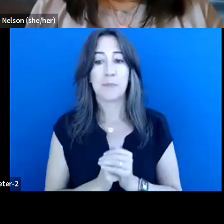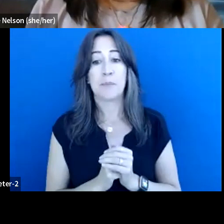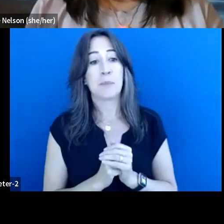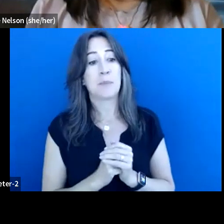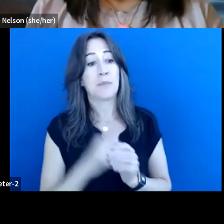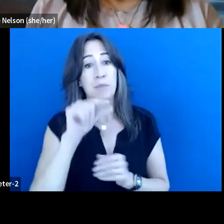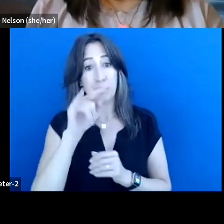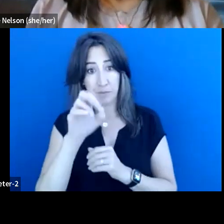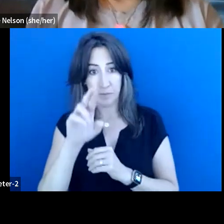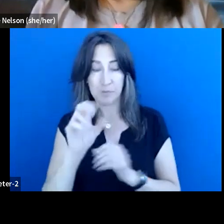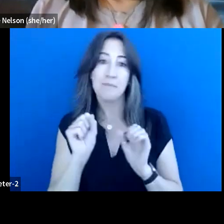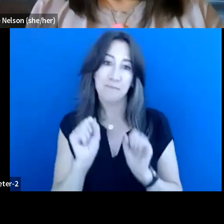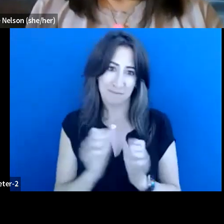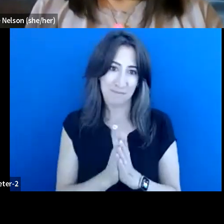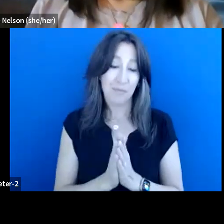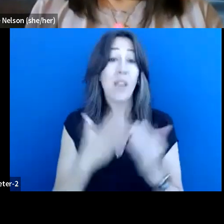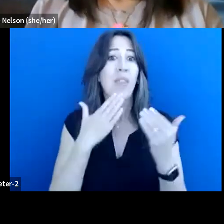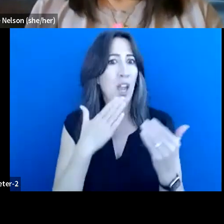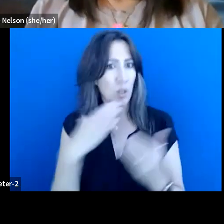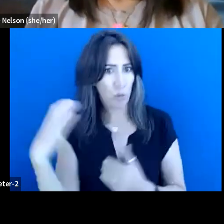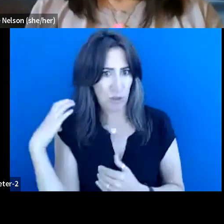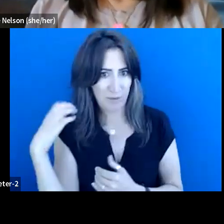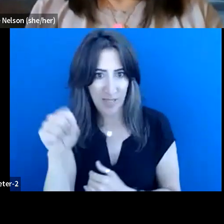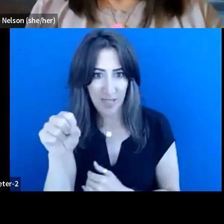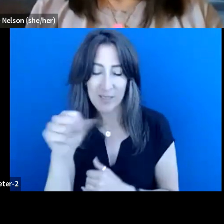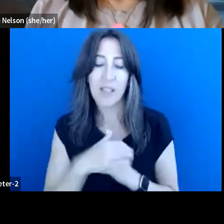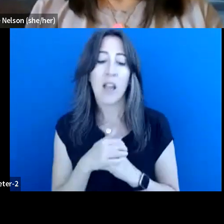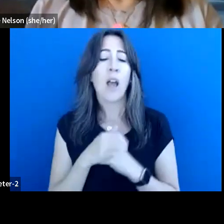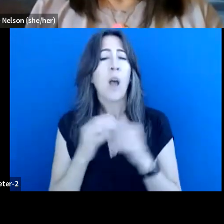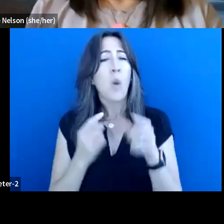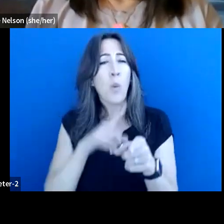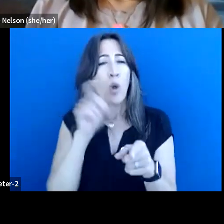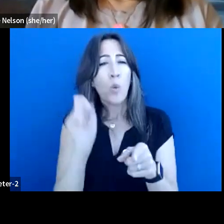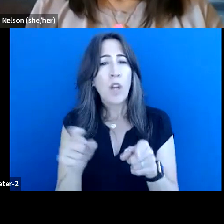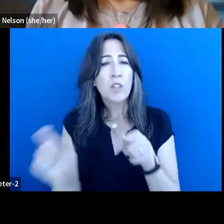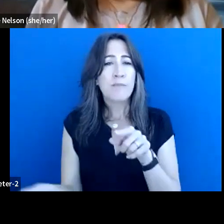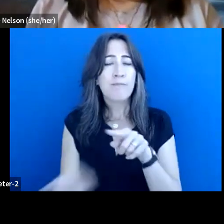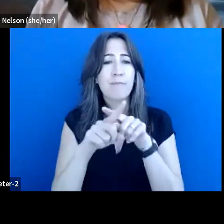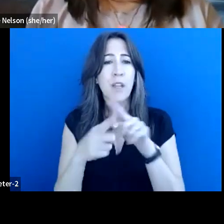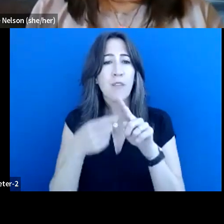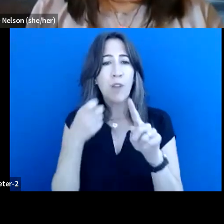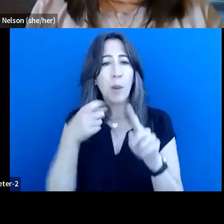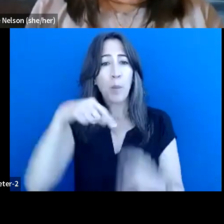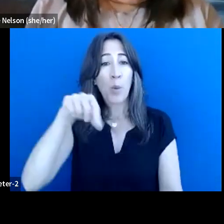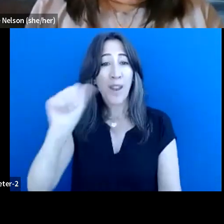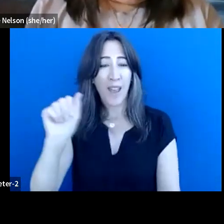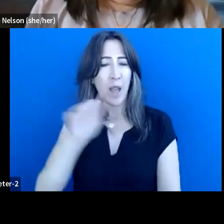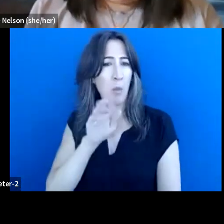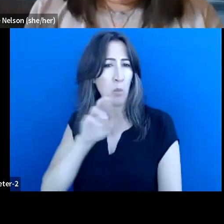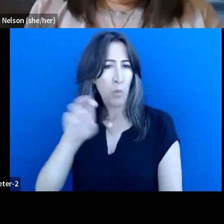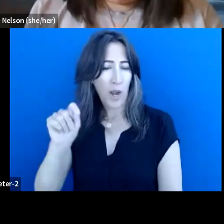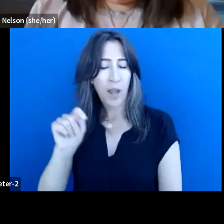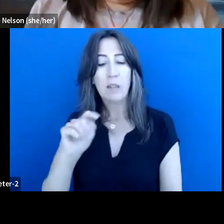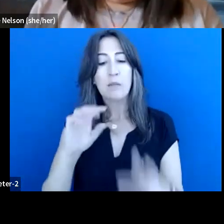one of the questions that we have in, in the Q and a, uh, from Brett, um, is on some of the pilot